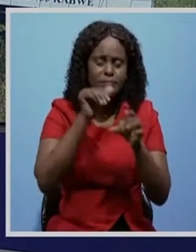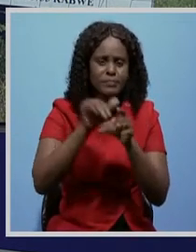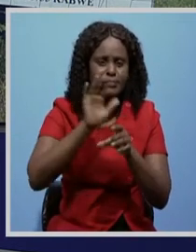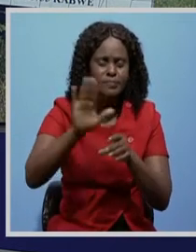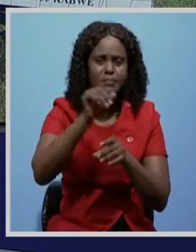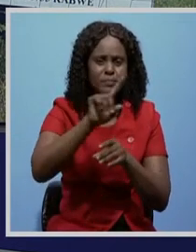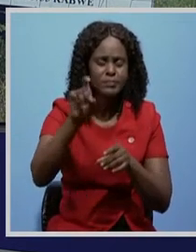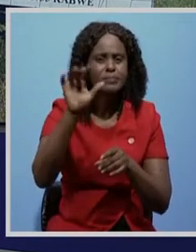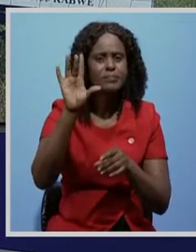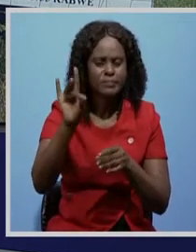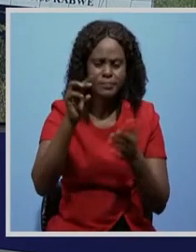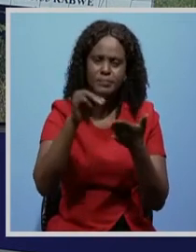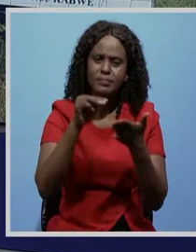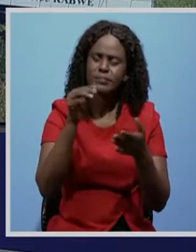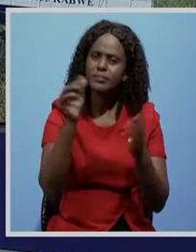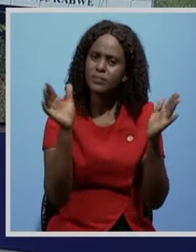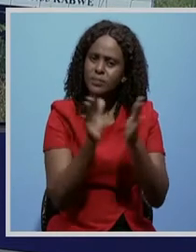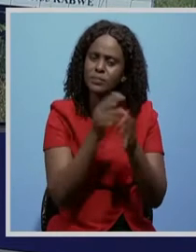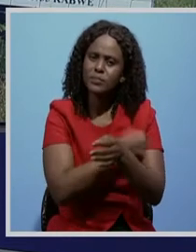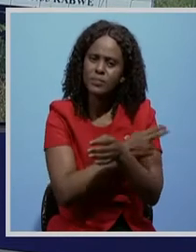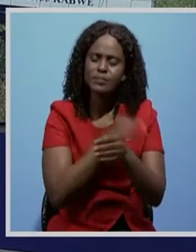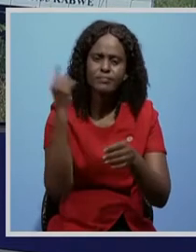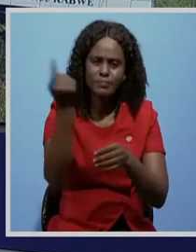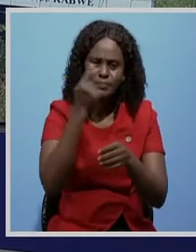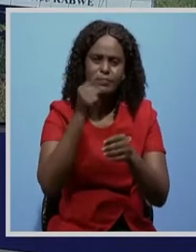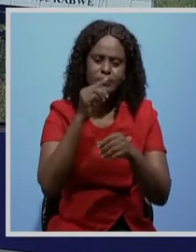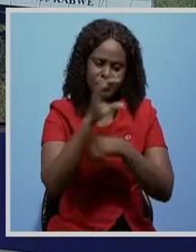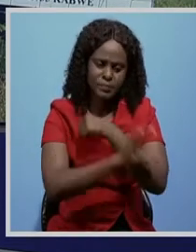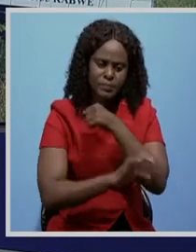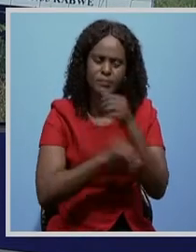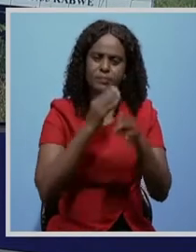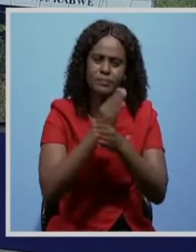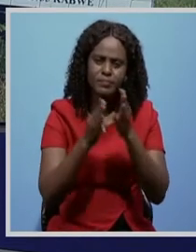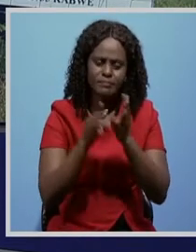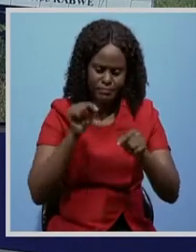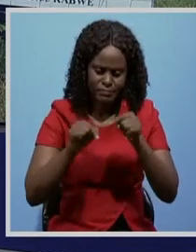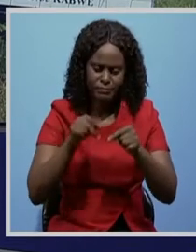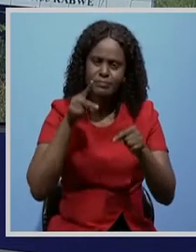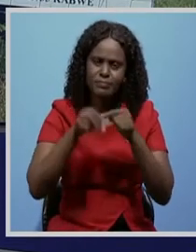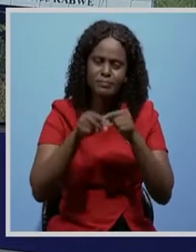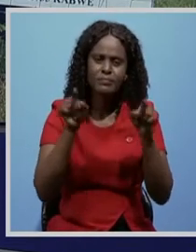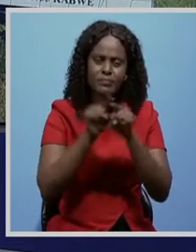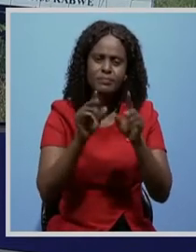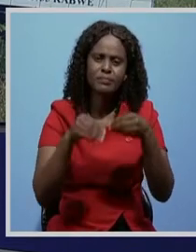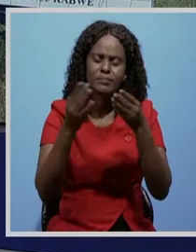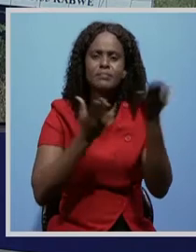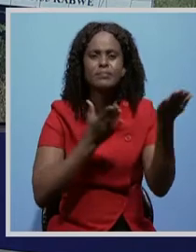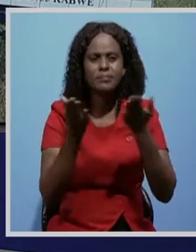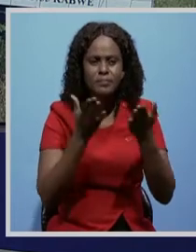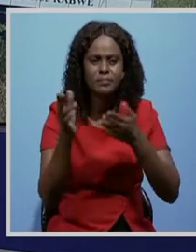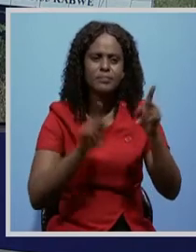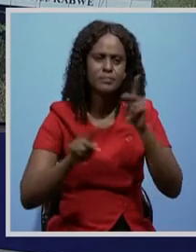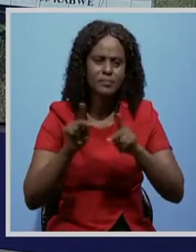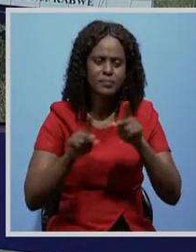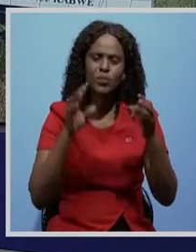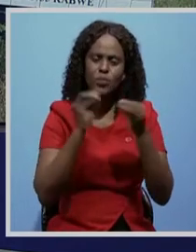108 mini hospitals being constructed across the country, will soon be commissioned to start providing health care services to the people.